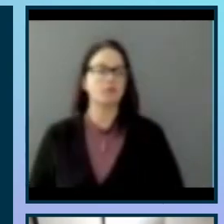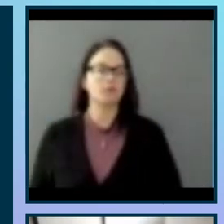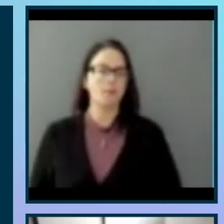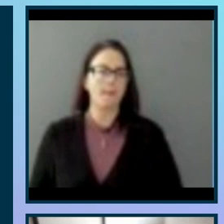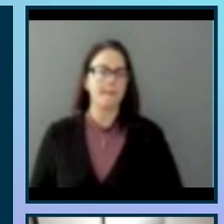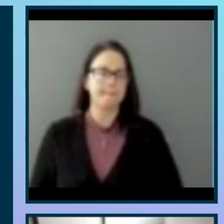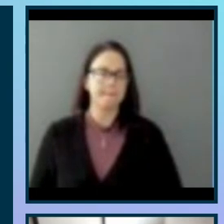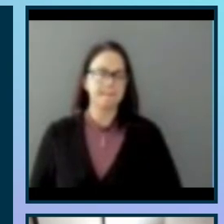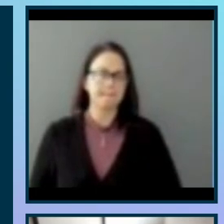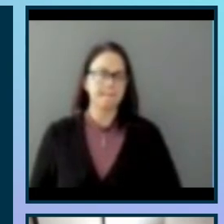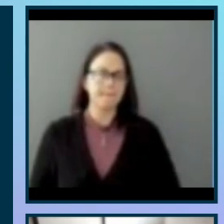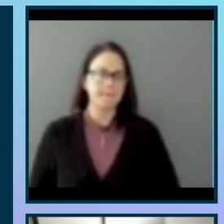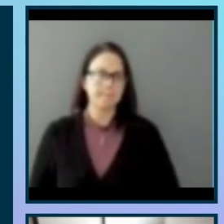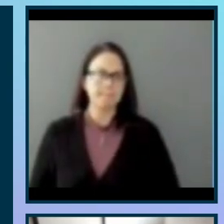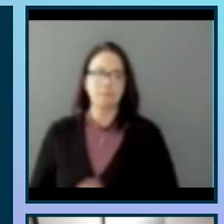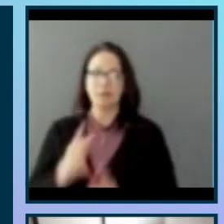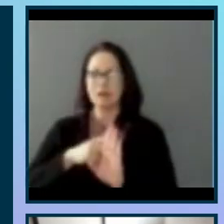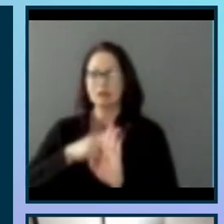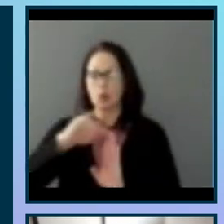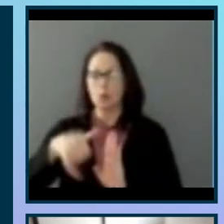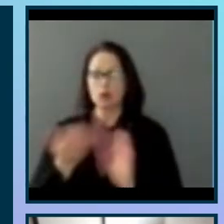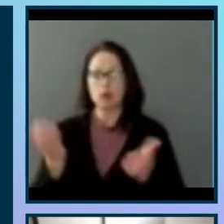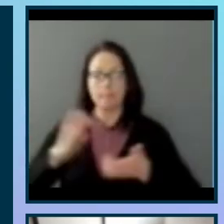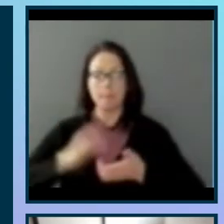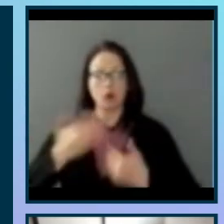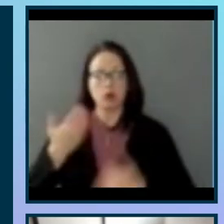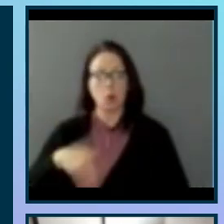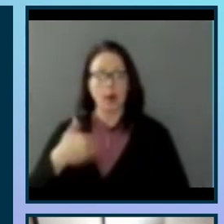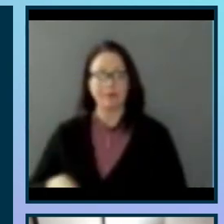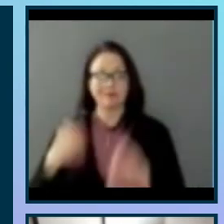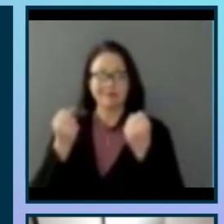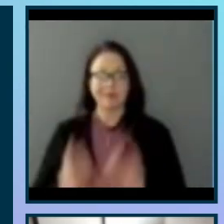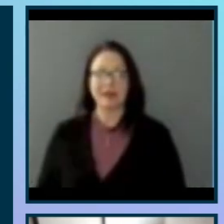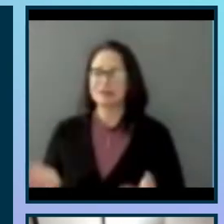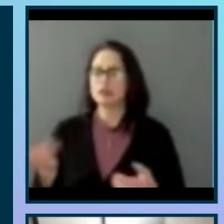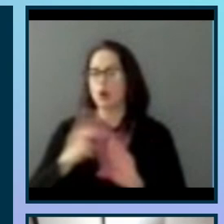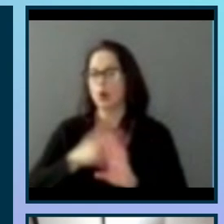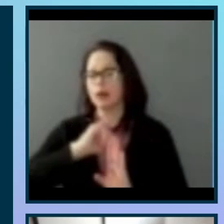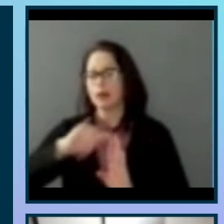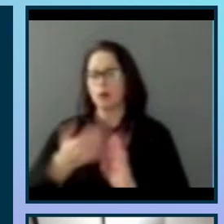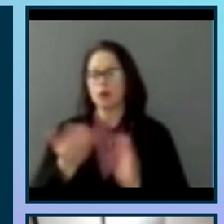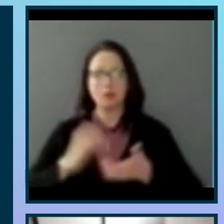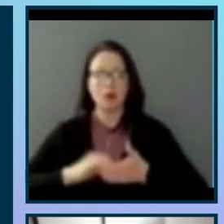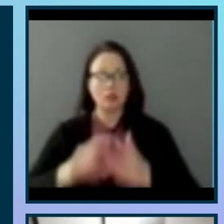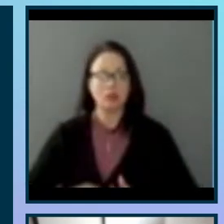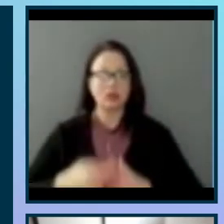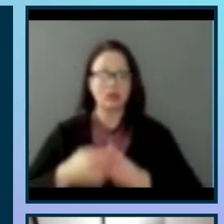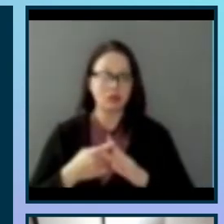So the project partners, there's a lot in this project. The project partners, it all started with ERISA Labs.